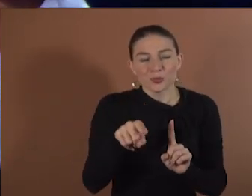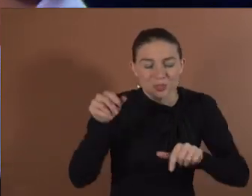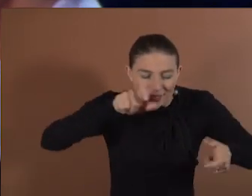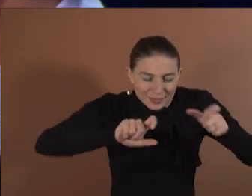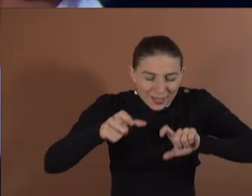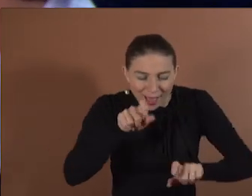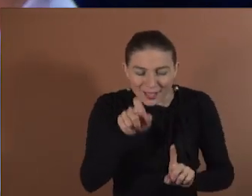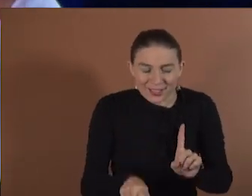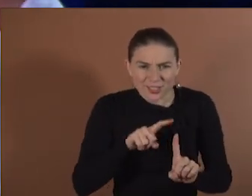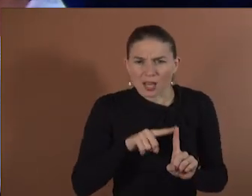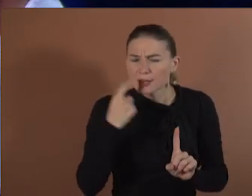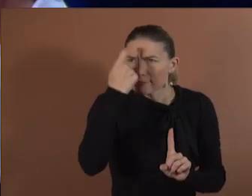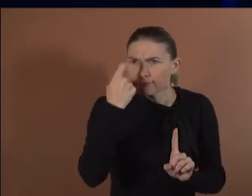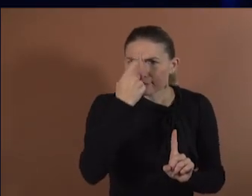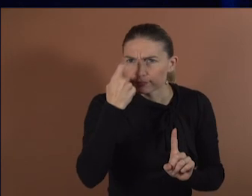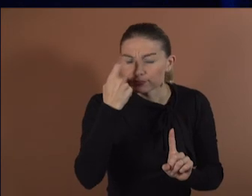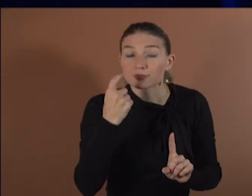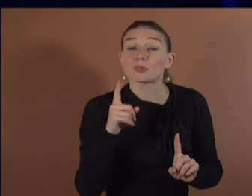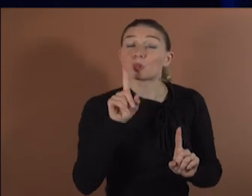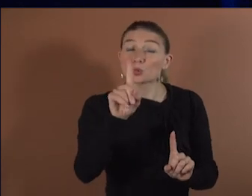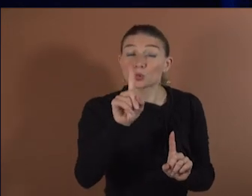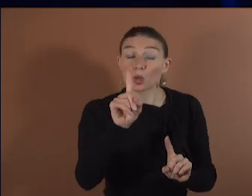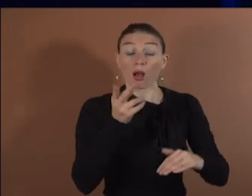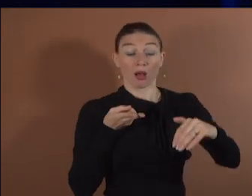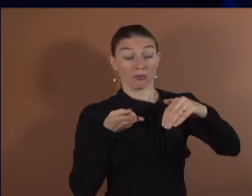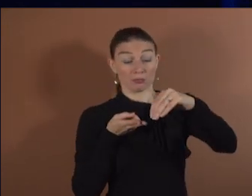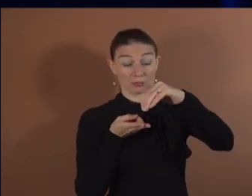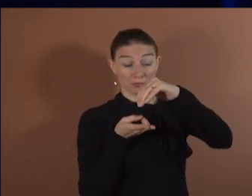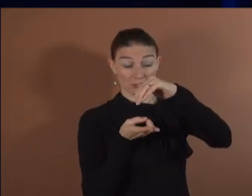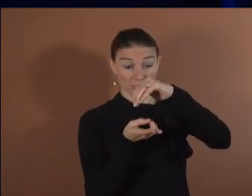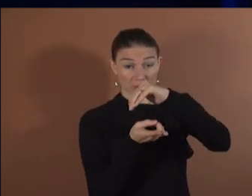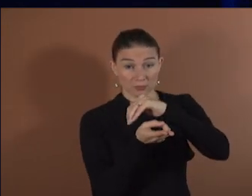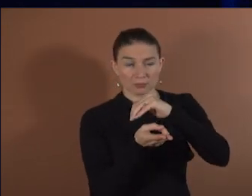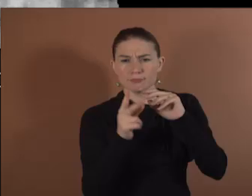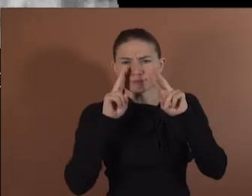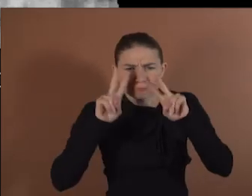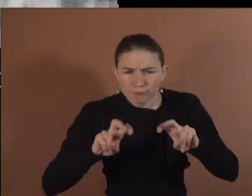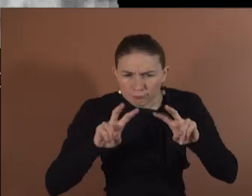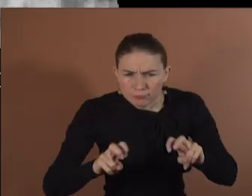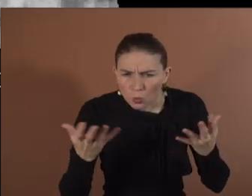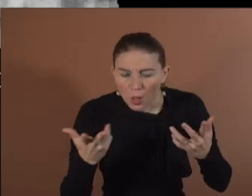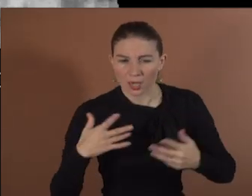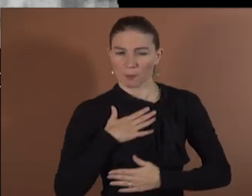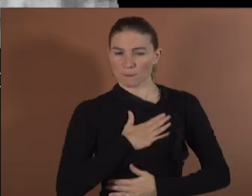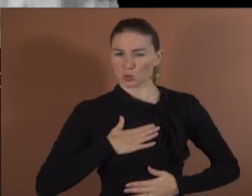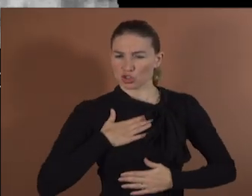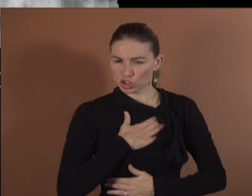related to emotional processing. We were most excited that he activate one area, called the ventral striatum, which is